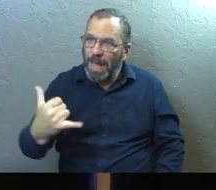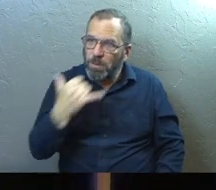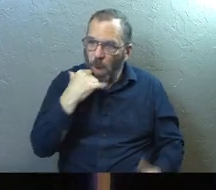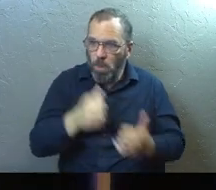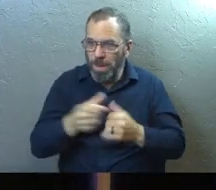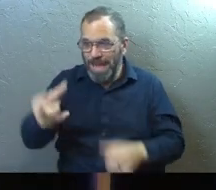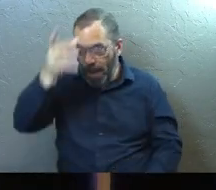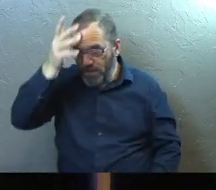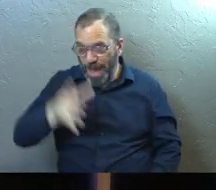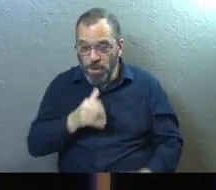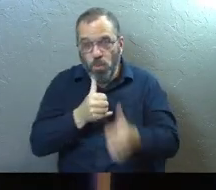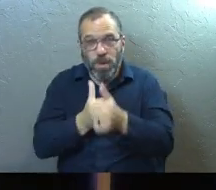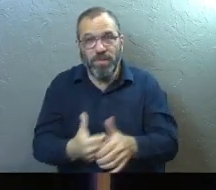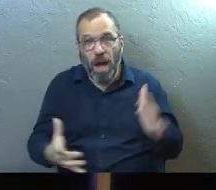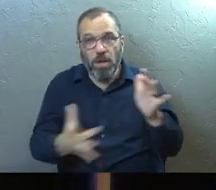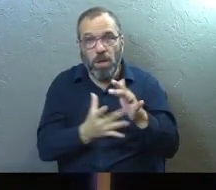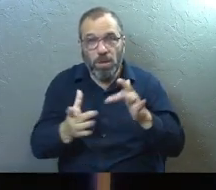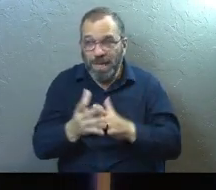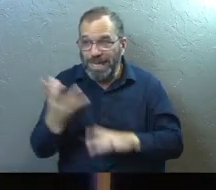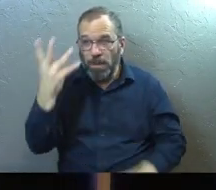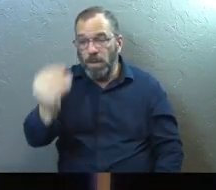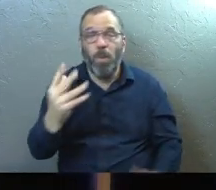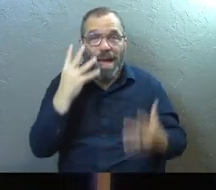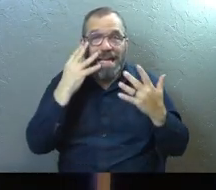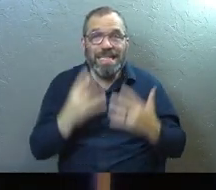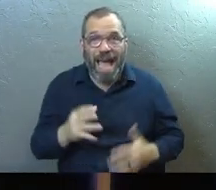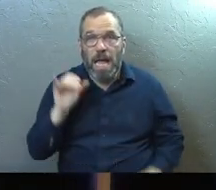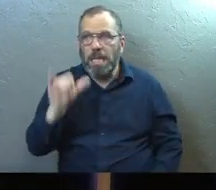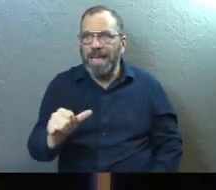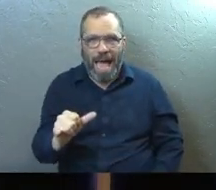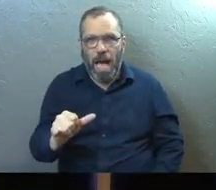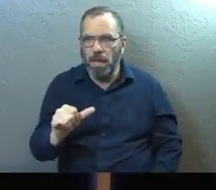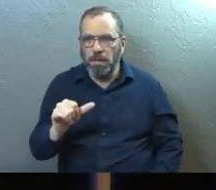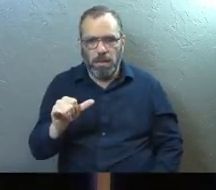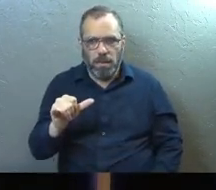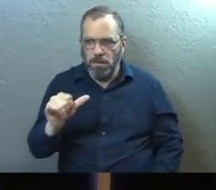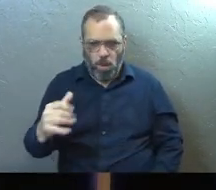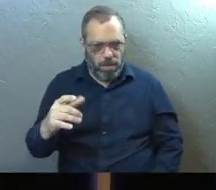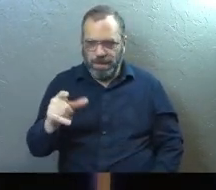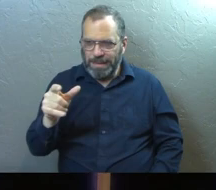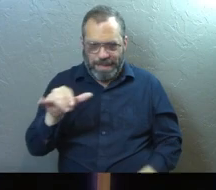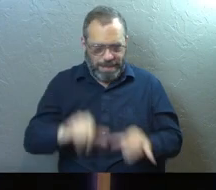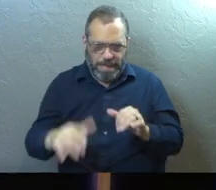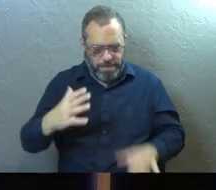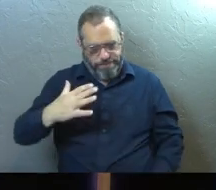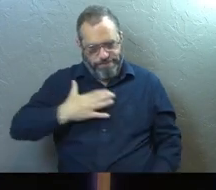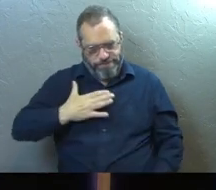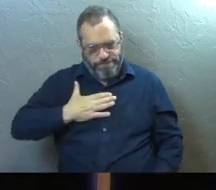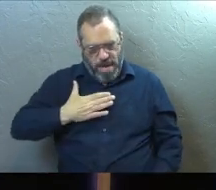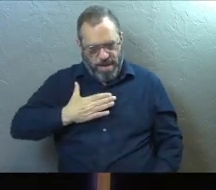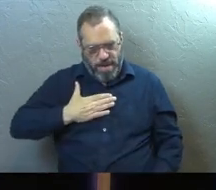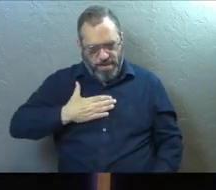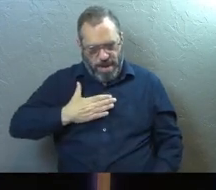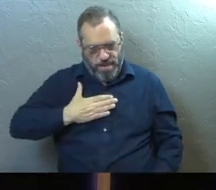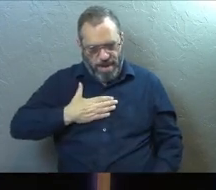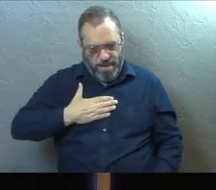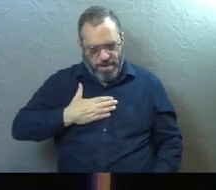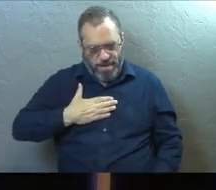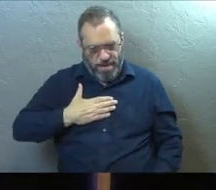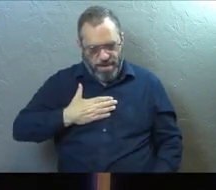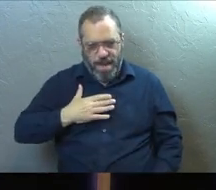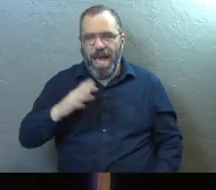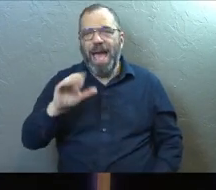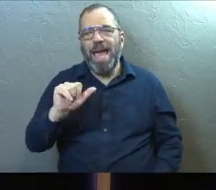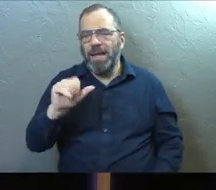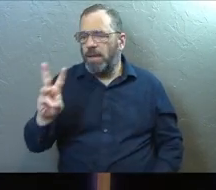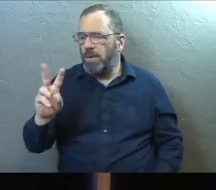with that man who wouldn't follow Jesus. He went away sad cause he said, that's got to stay in the, column. That's the problem. A.W.